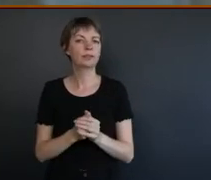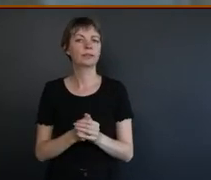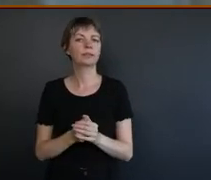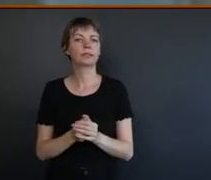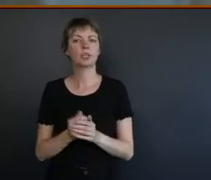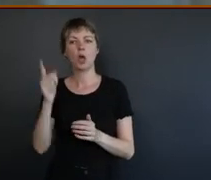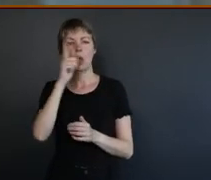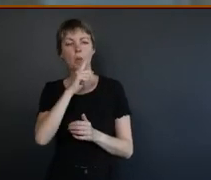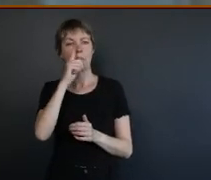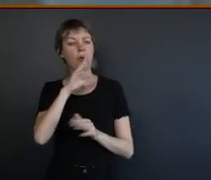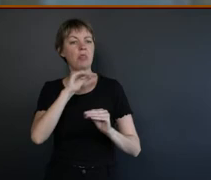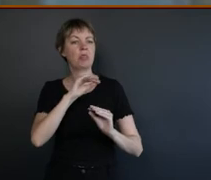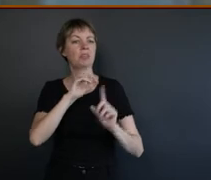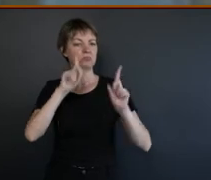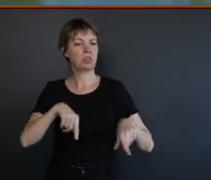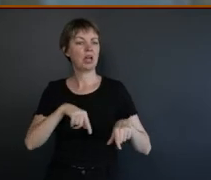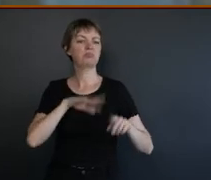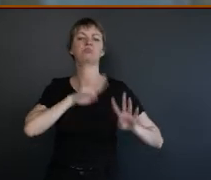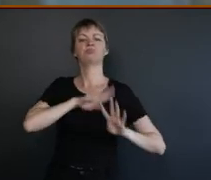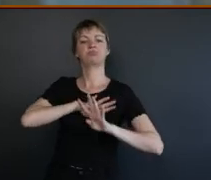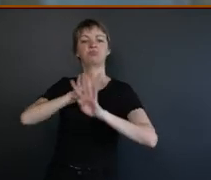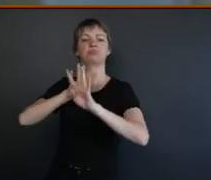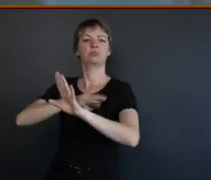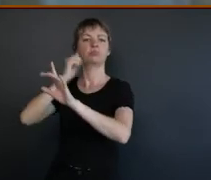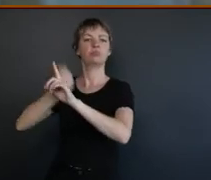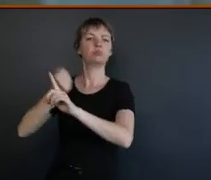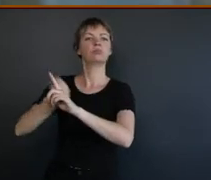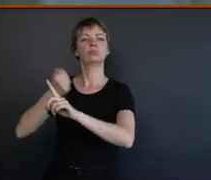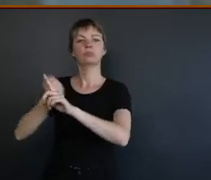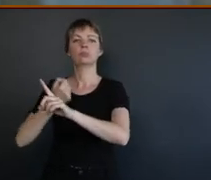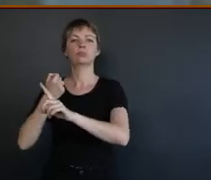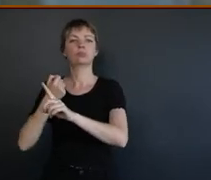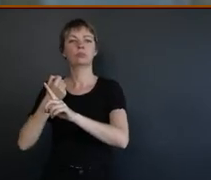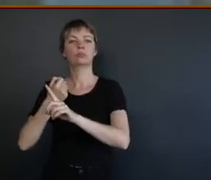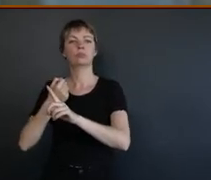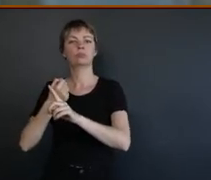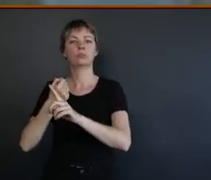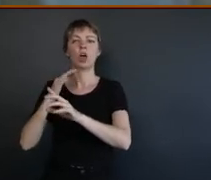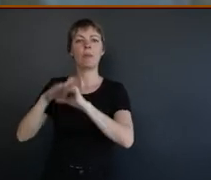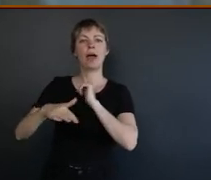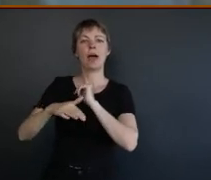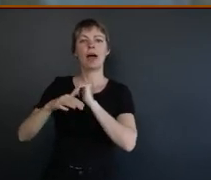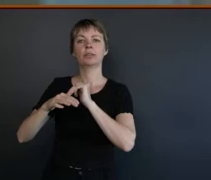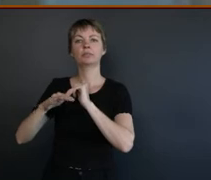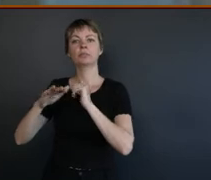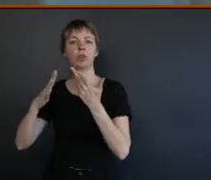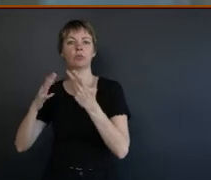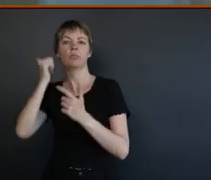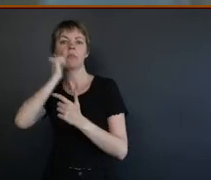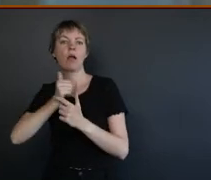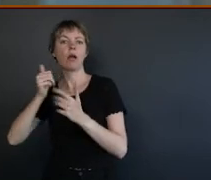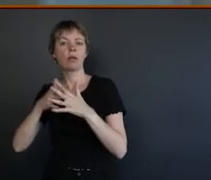you know, people will take the streets to protest, you know, for an African American gentleman. And it is tragic.